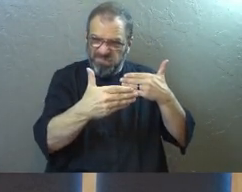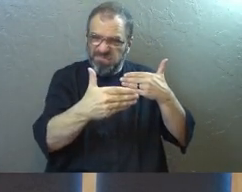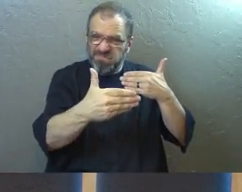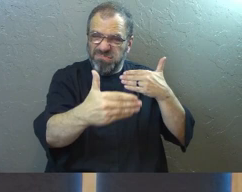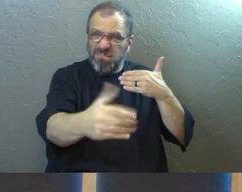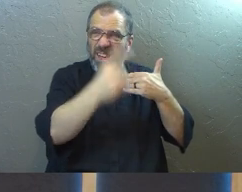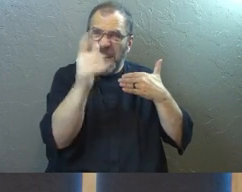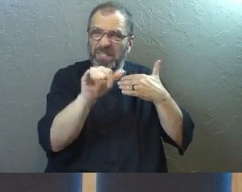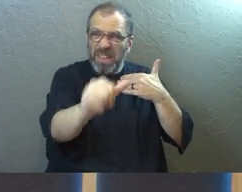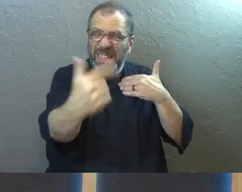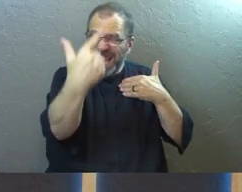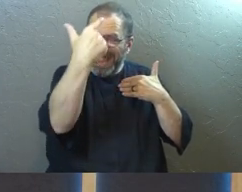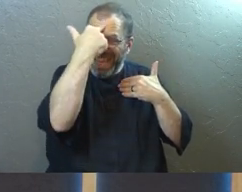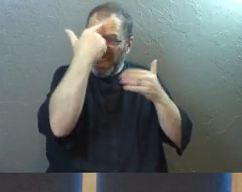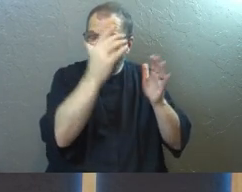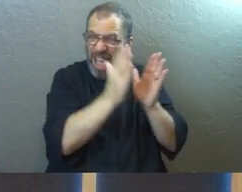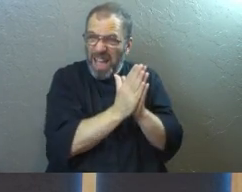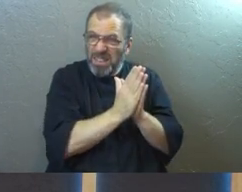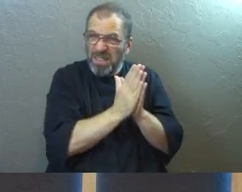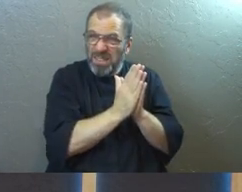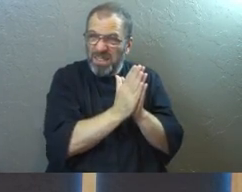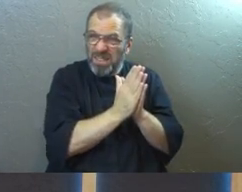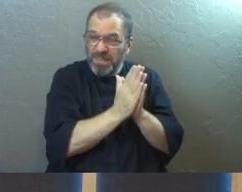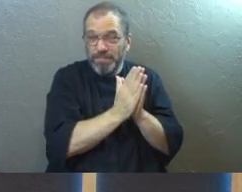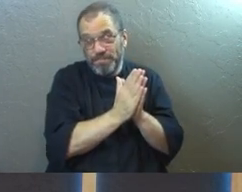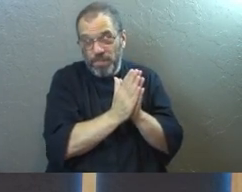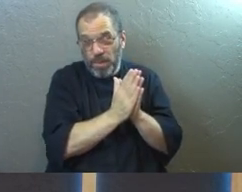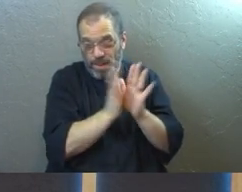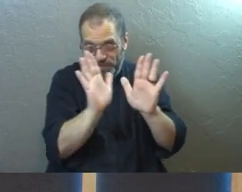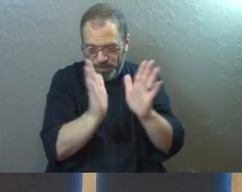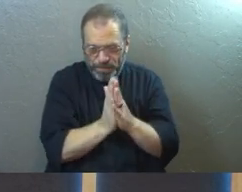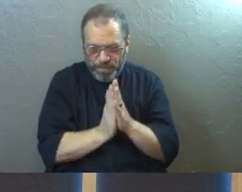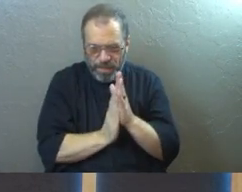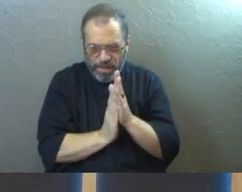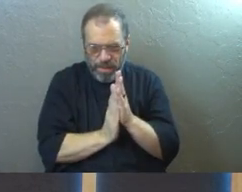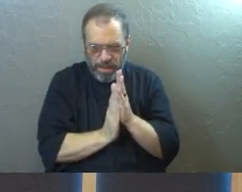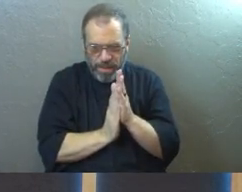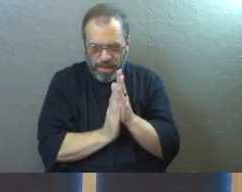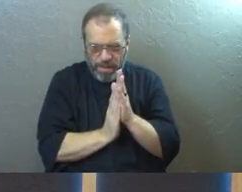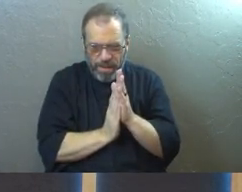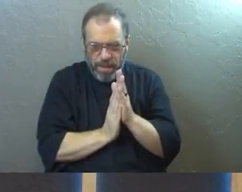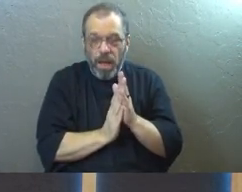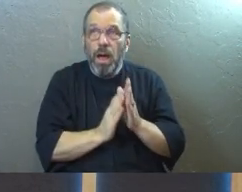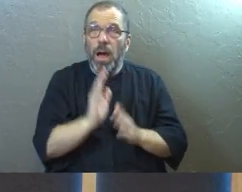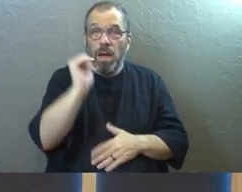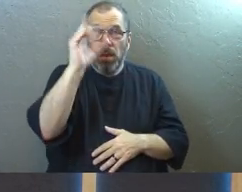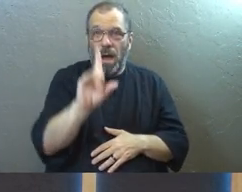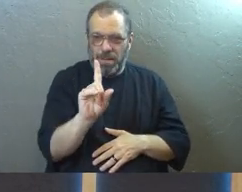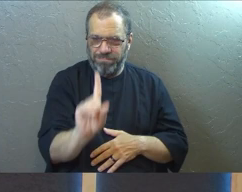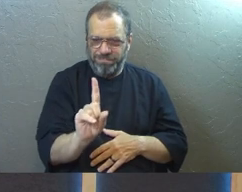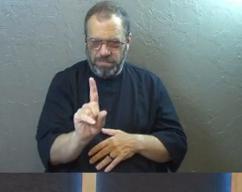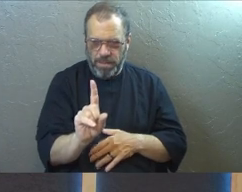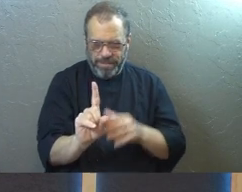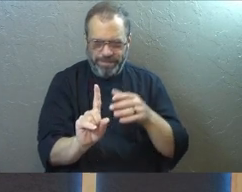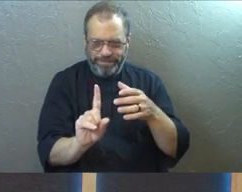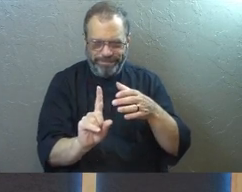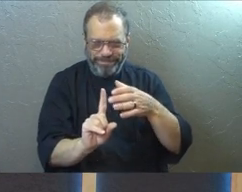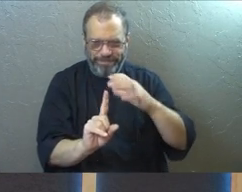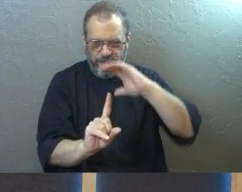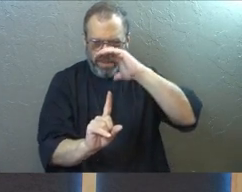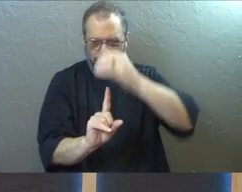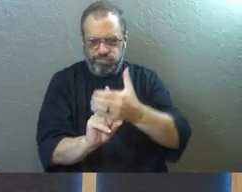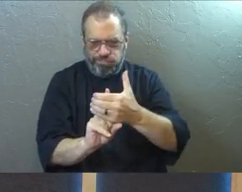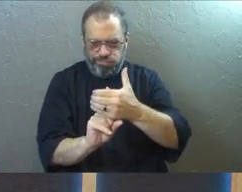we could ask or think. So here's what I have. Don't put a box around God. Don't